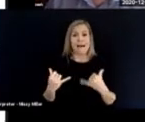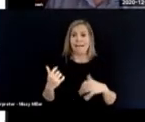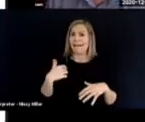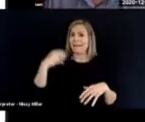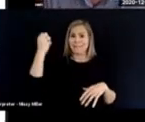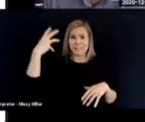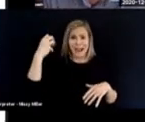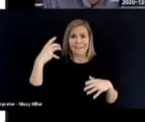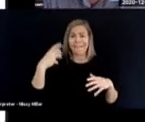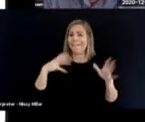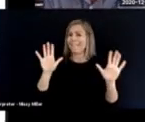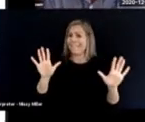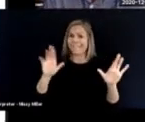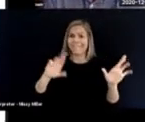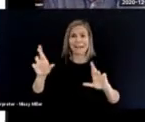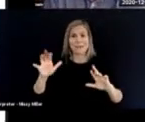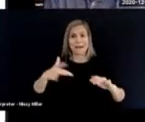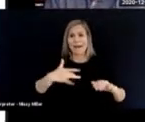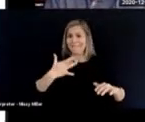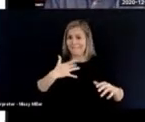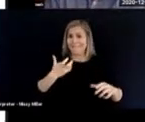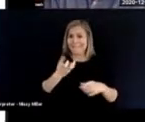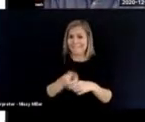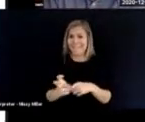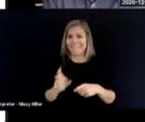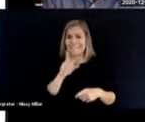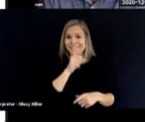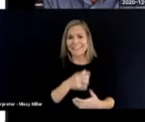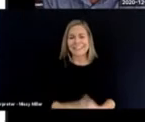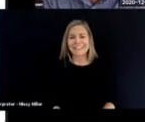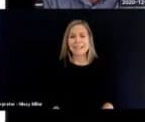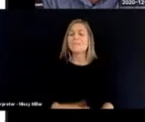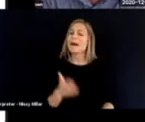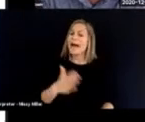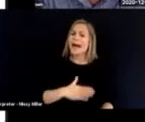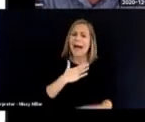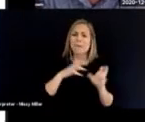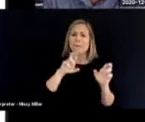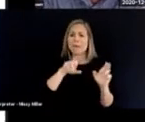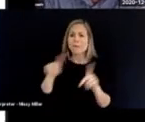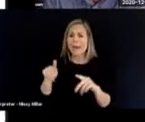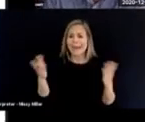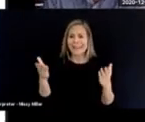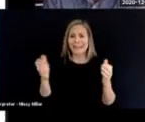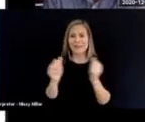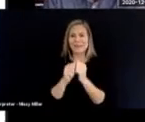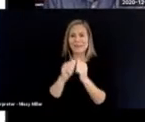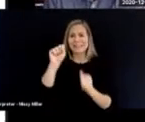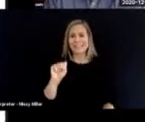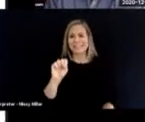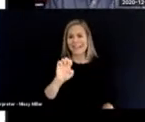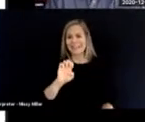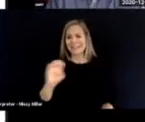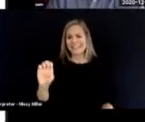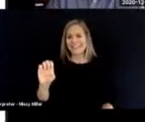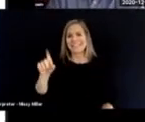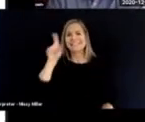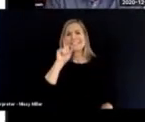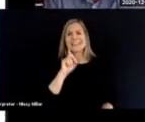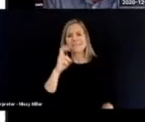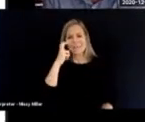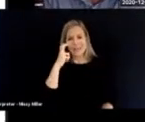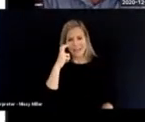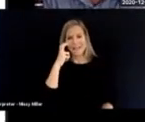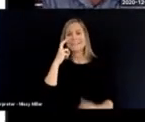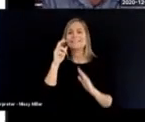It's great to be back with the Southeast DeafBlind State Projects. I've